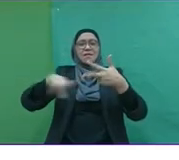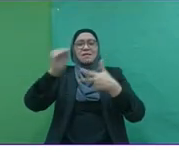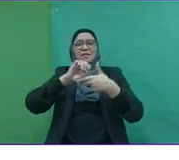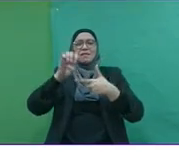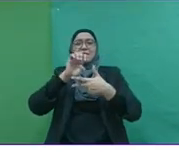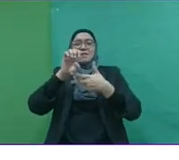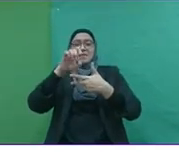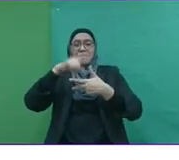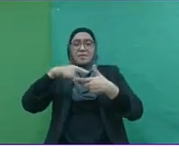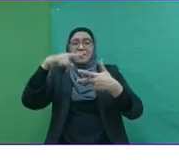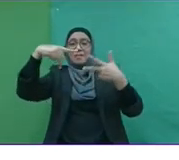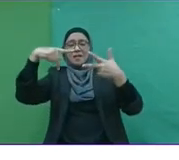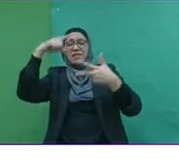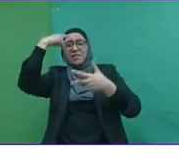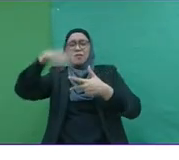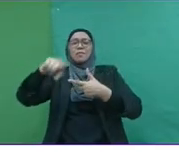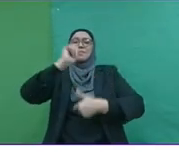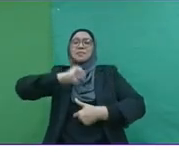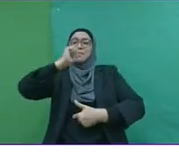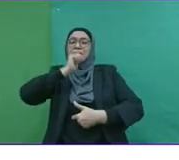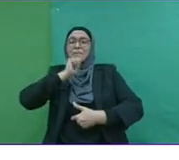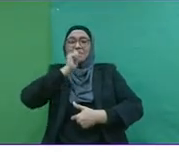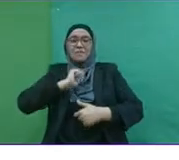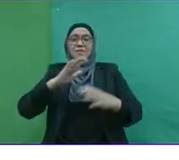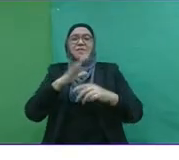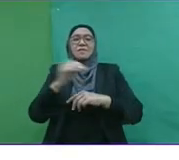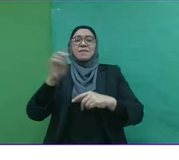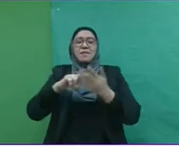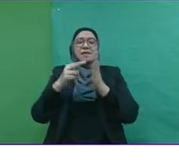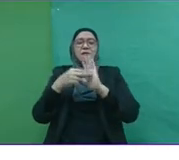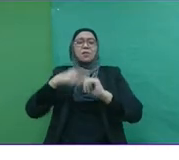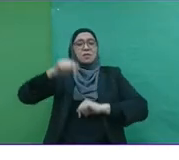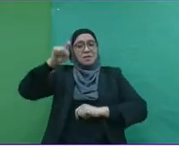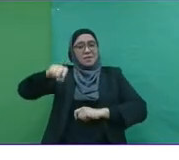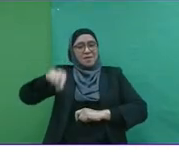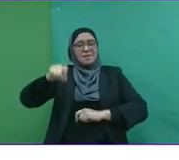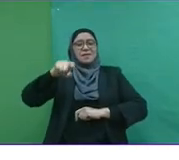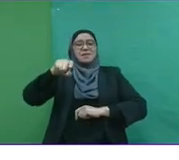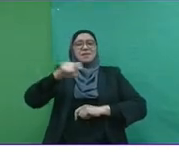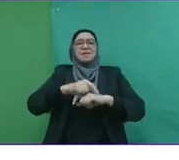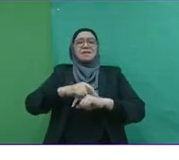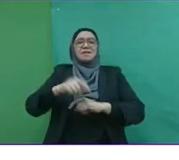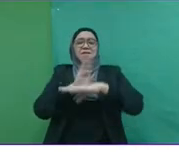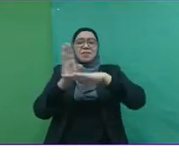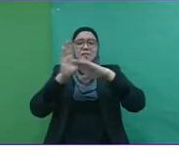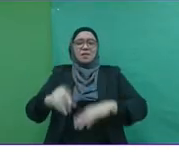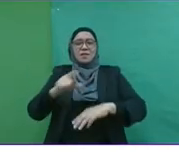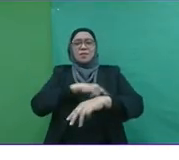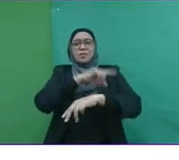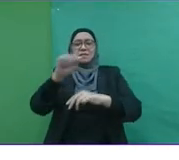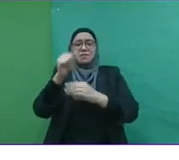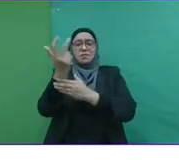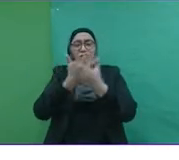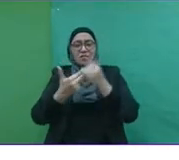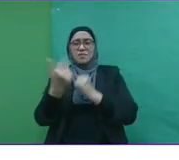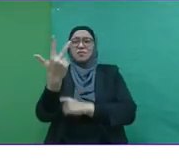Perseverance. So we need entrepreneurs to have vision, imagination, and perseverance. There are some other